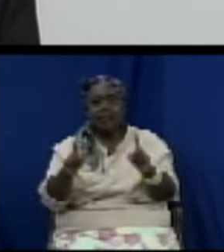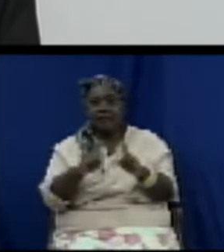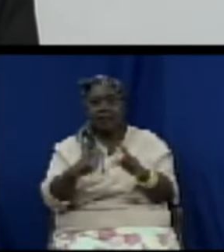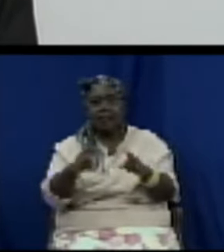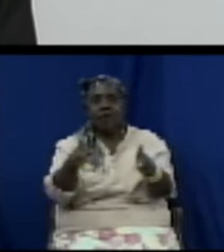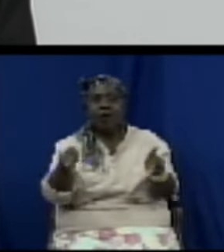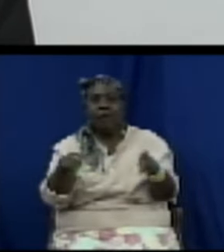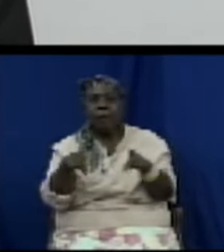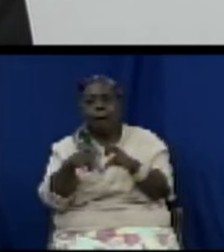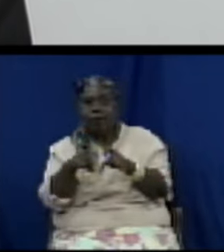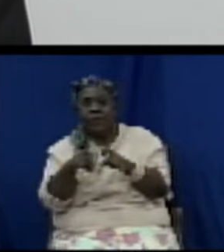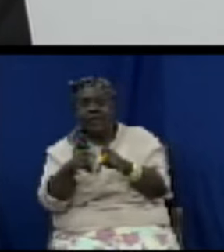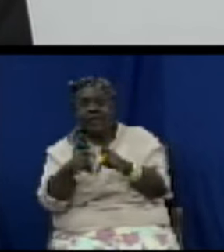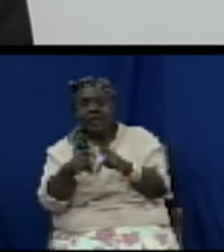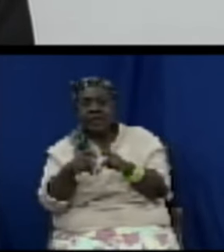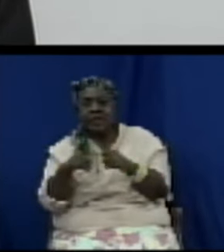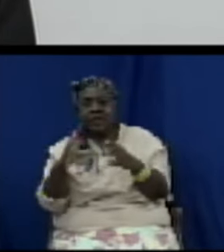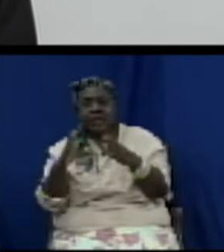the